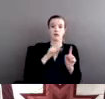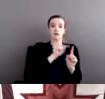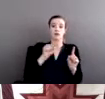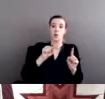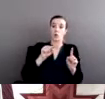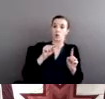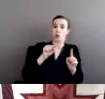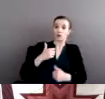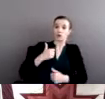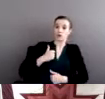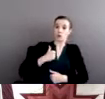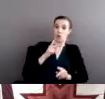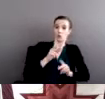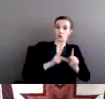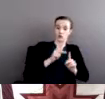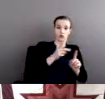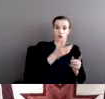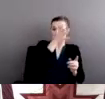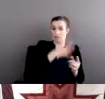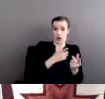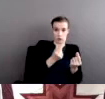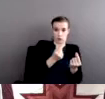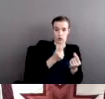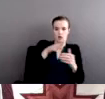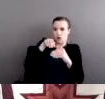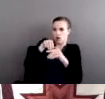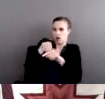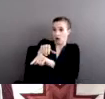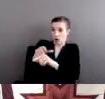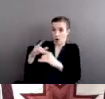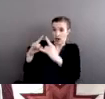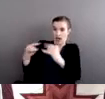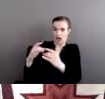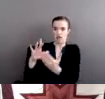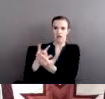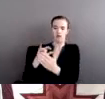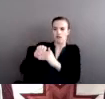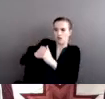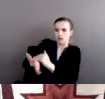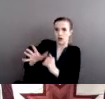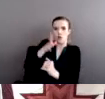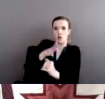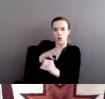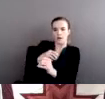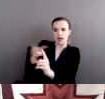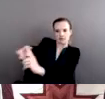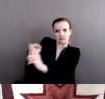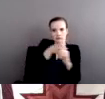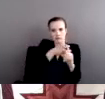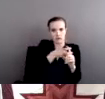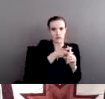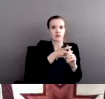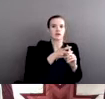girl from the camp, sexually assault her, return her to the camp to proceed on the journey